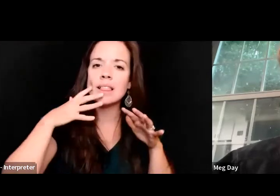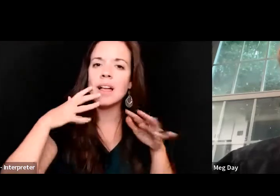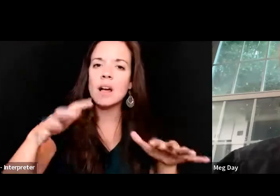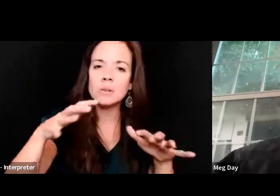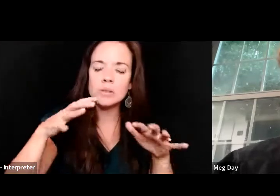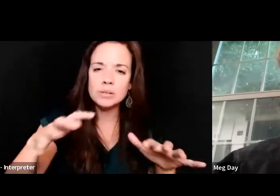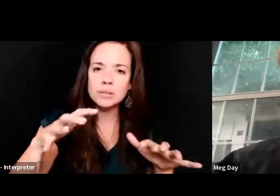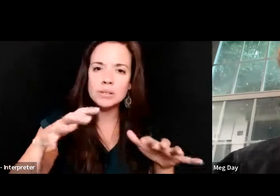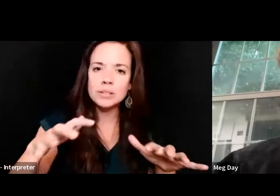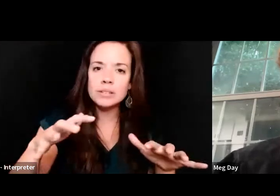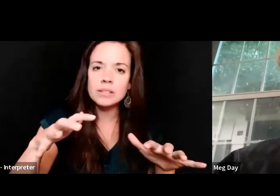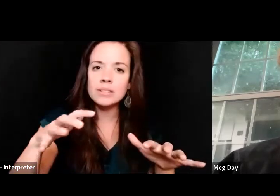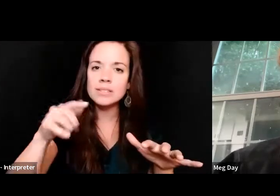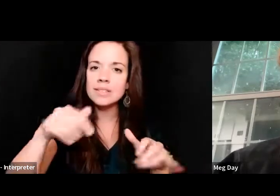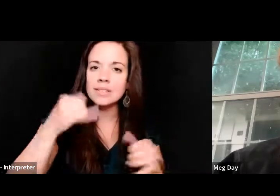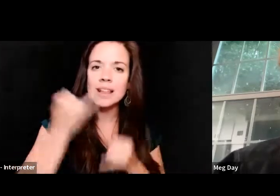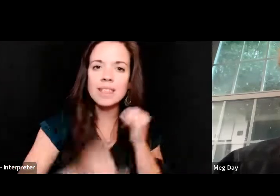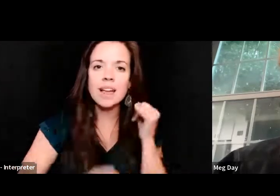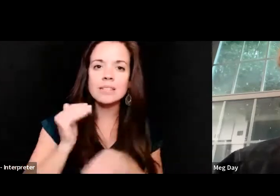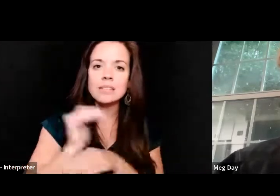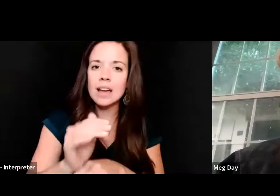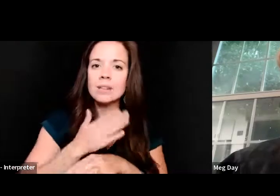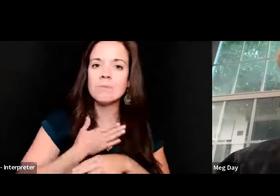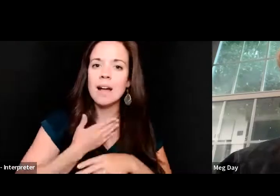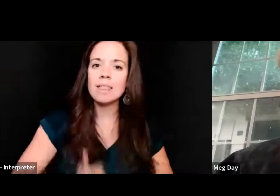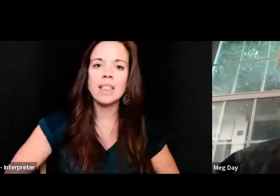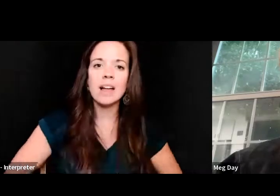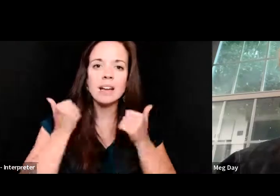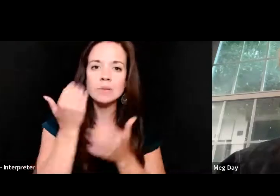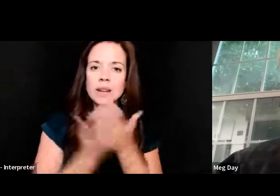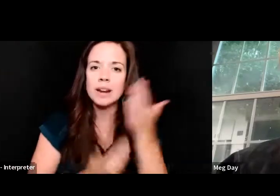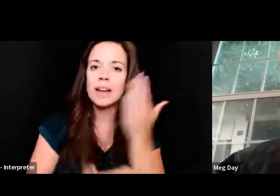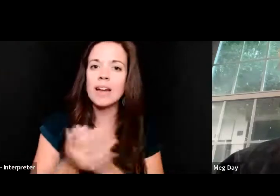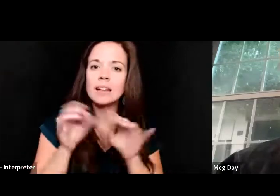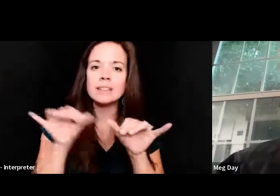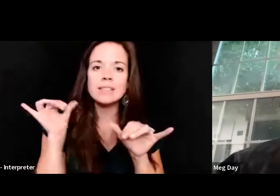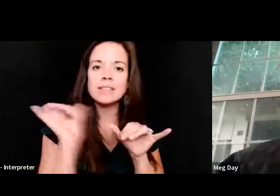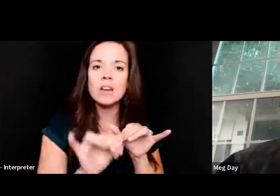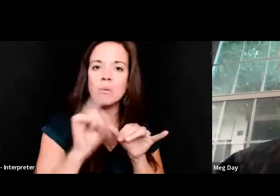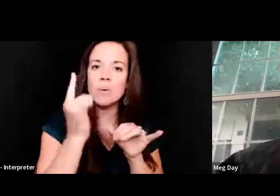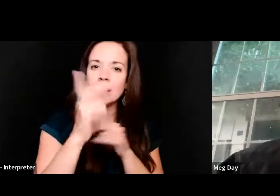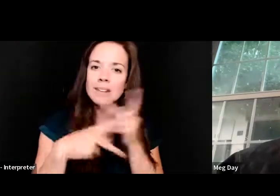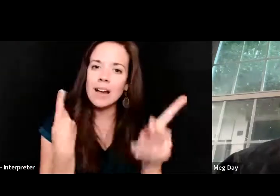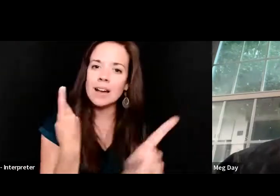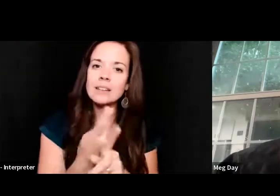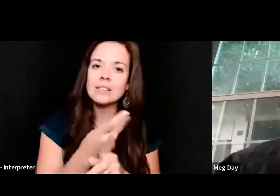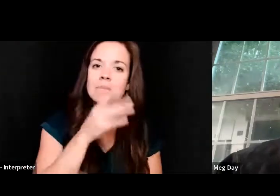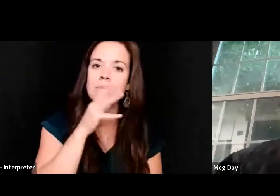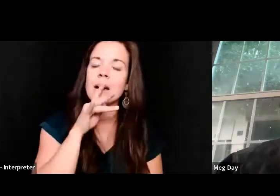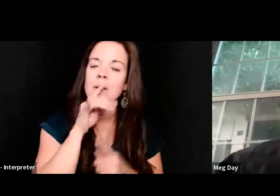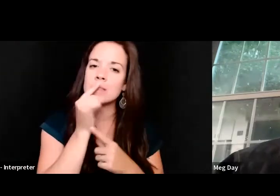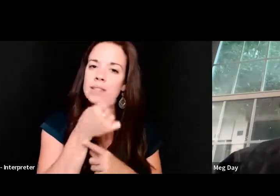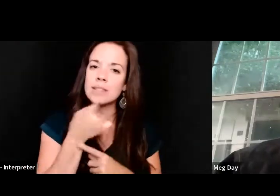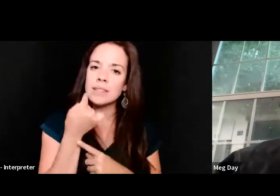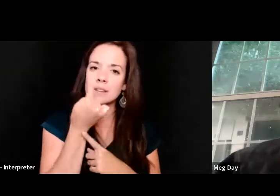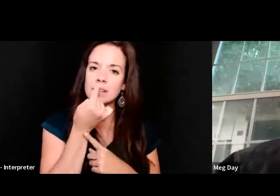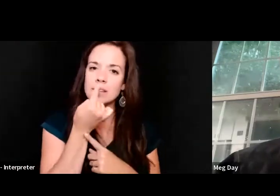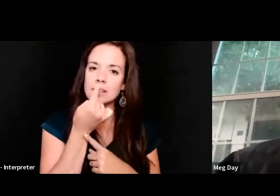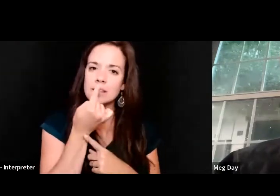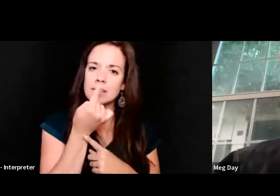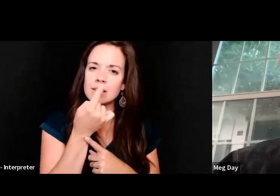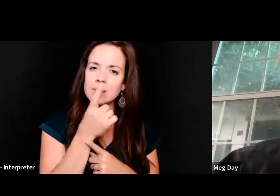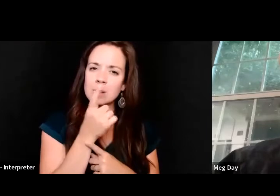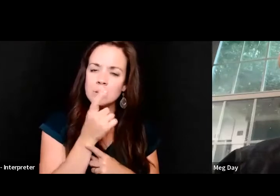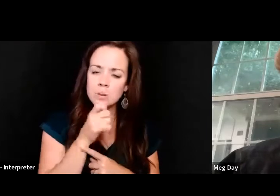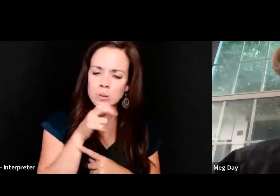This is the last night of my life when hands remain only one kind of mouth. Whose tongue is